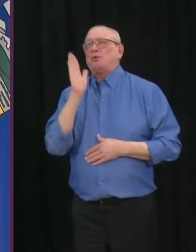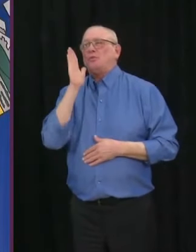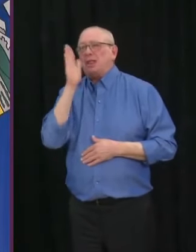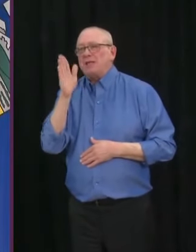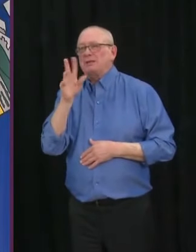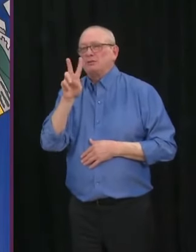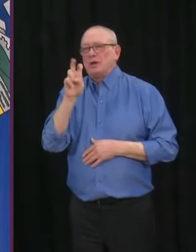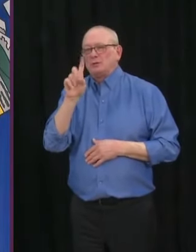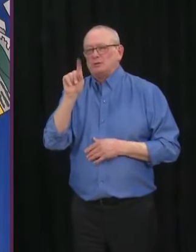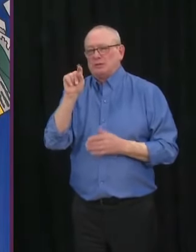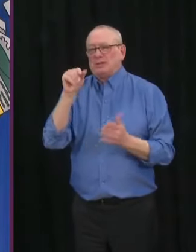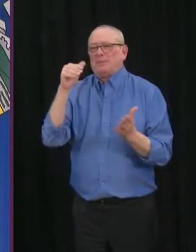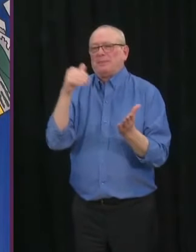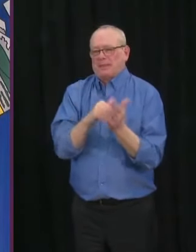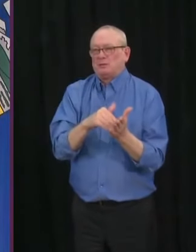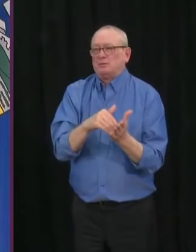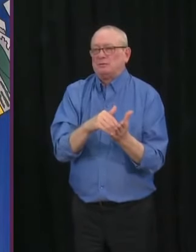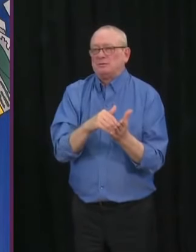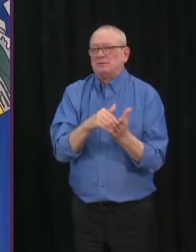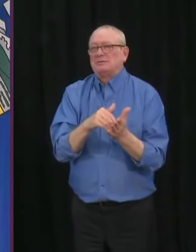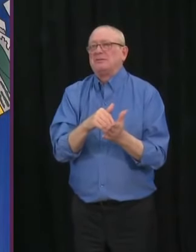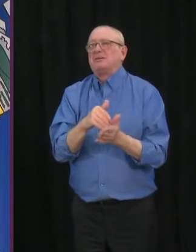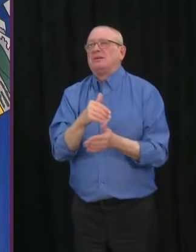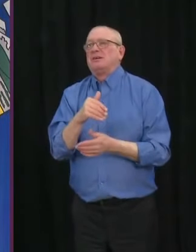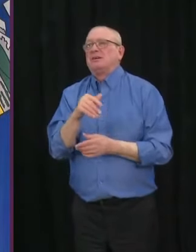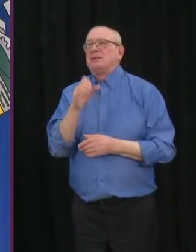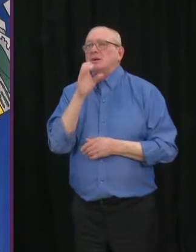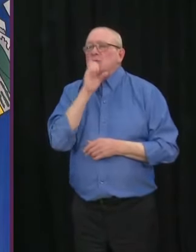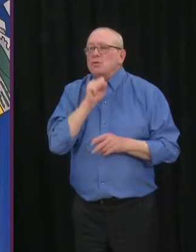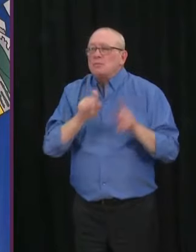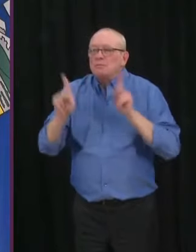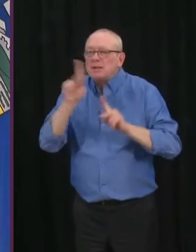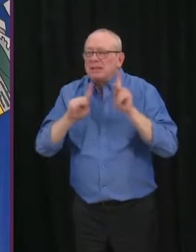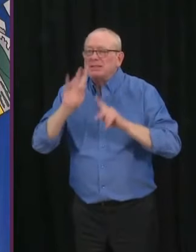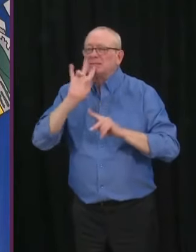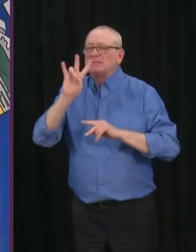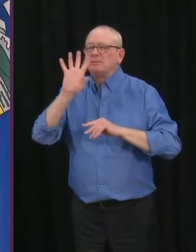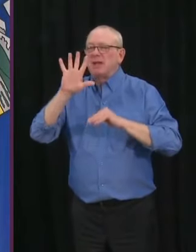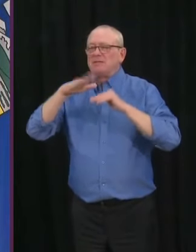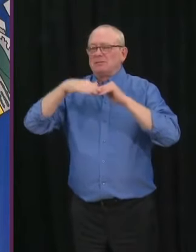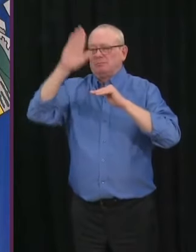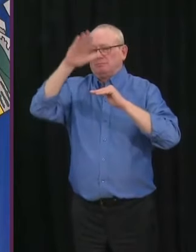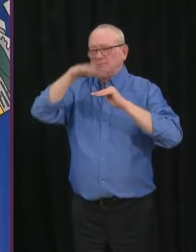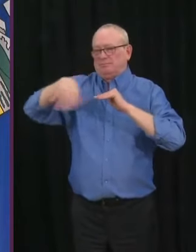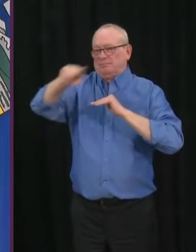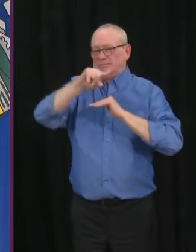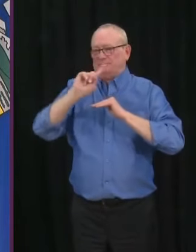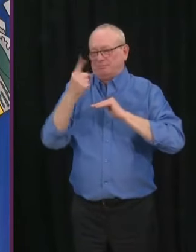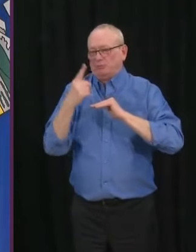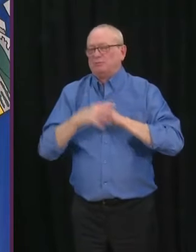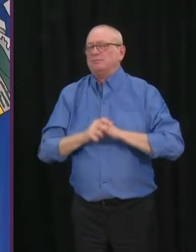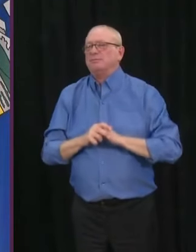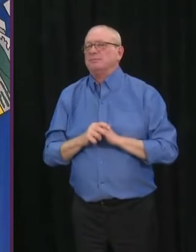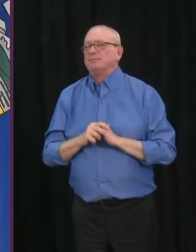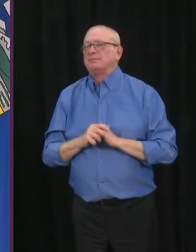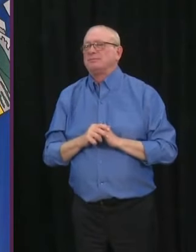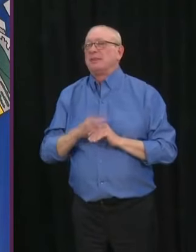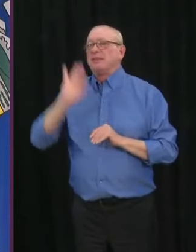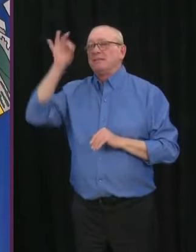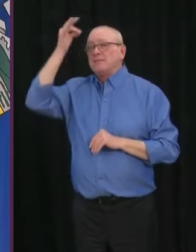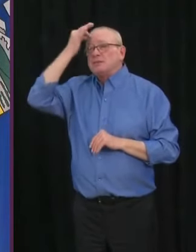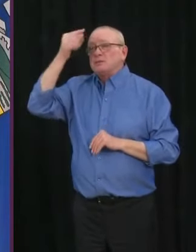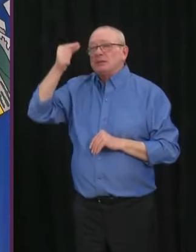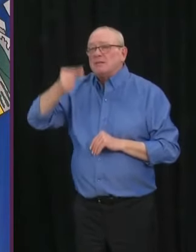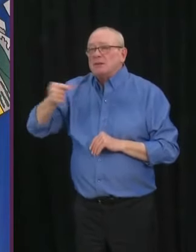of our community seniors who are 75 and older. It's going to be really important for us to make sure that the federal government continues to ensure that we have a consistent